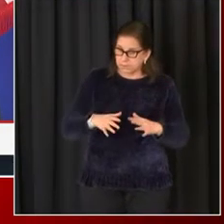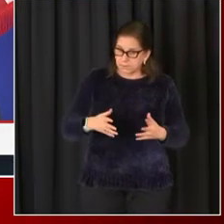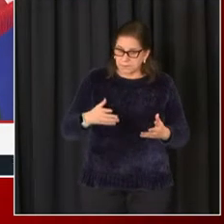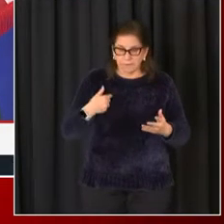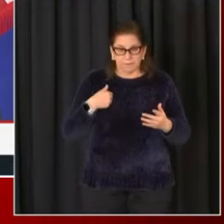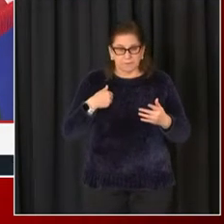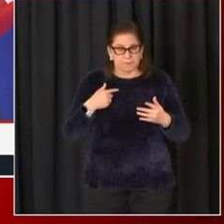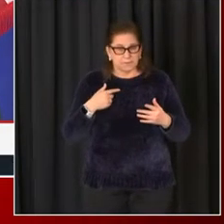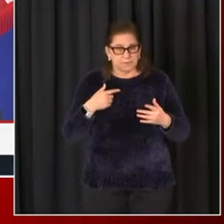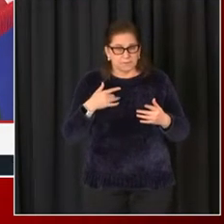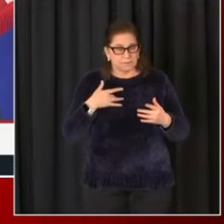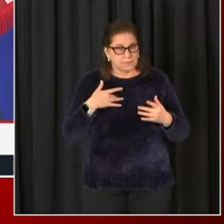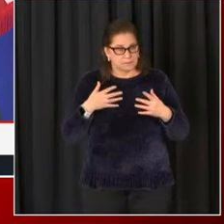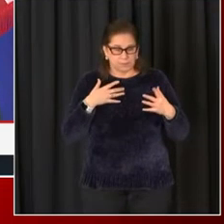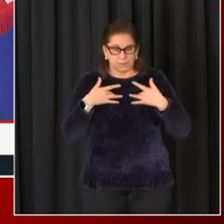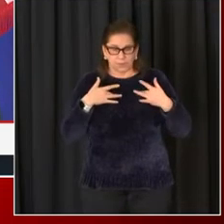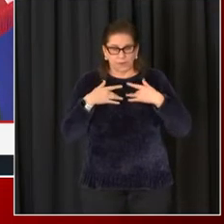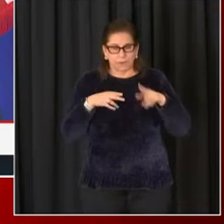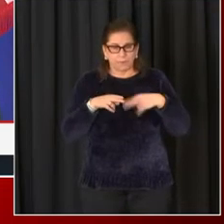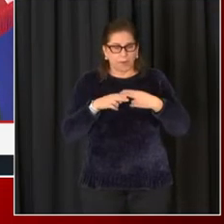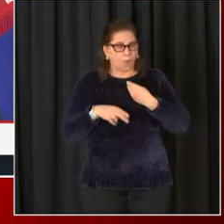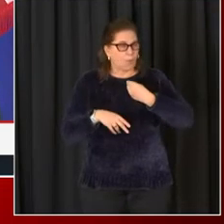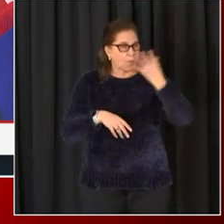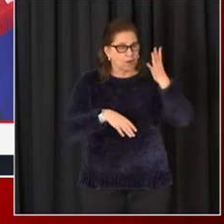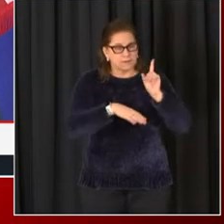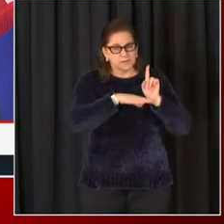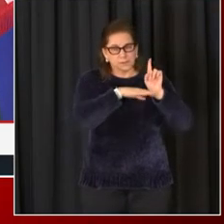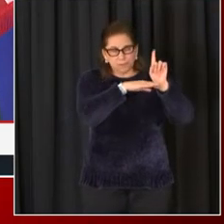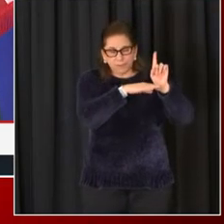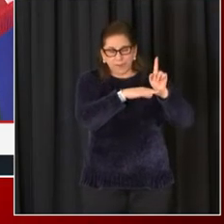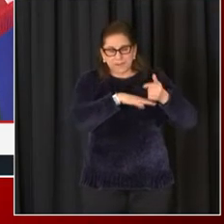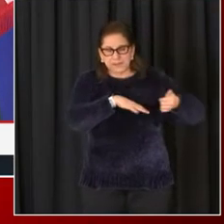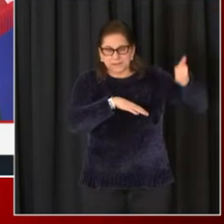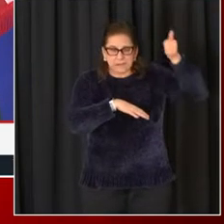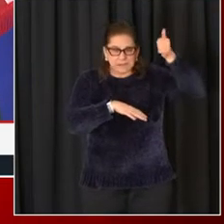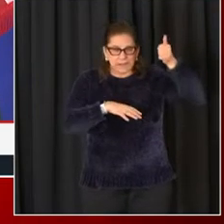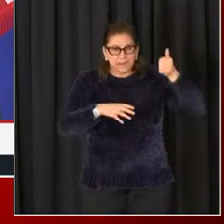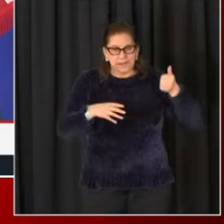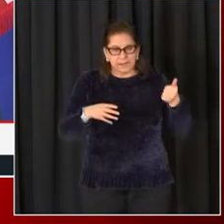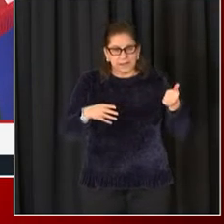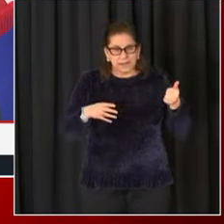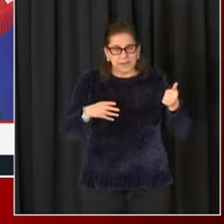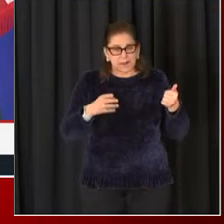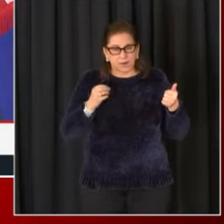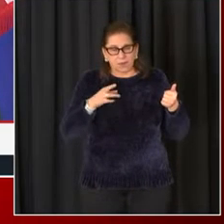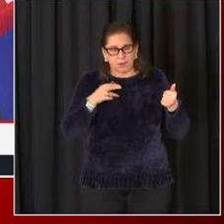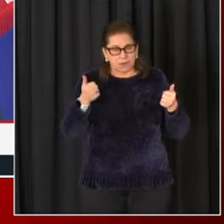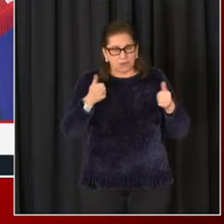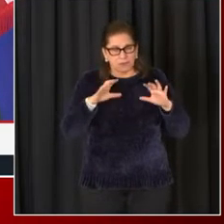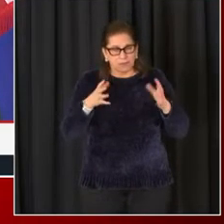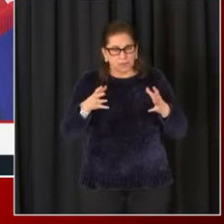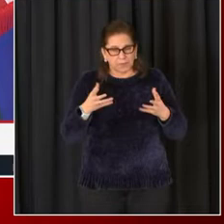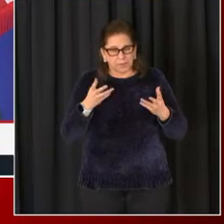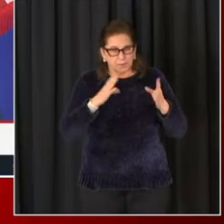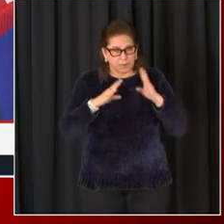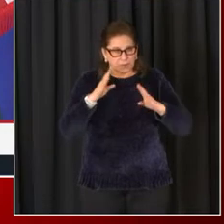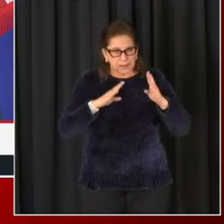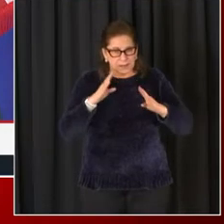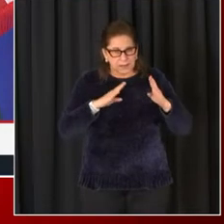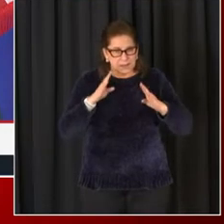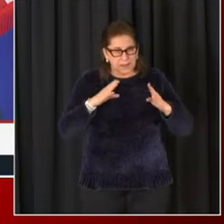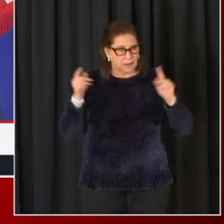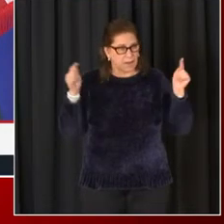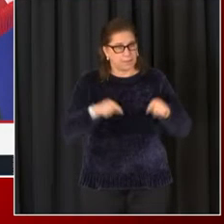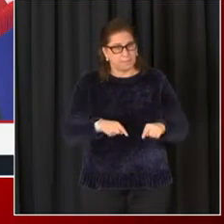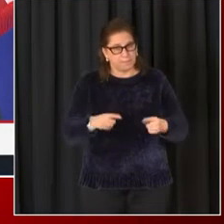we're all very concerned about white extremist groups, but are there any groups that are troubling you? Any groups that you anticipate or think might be